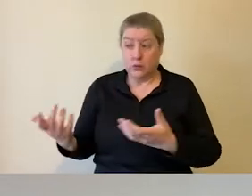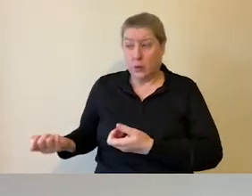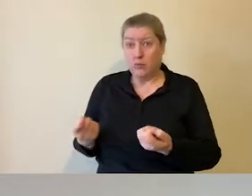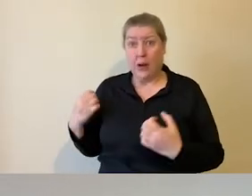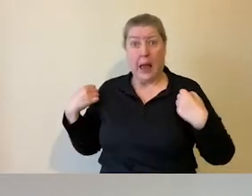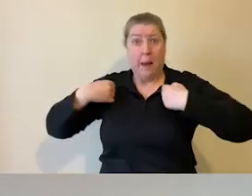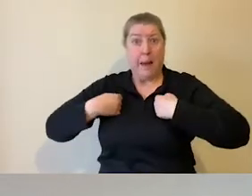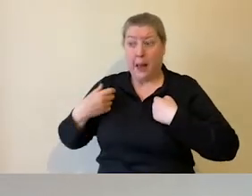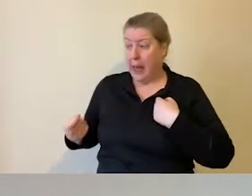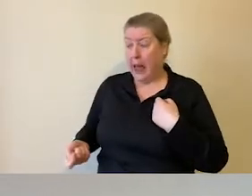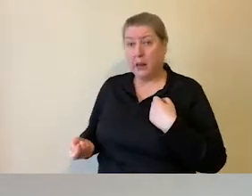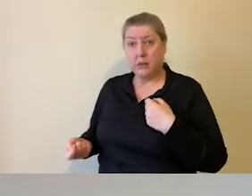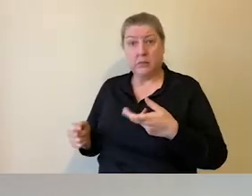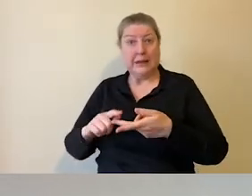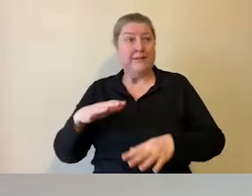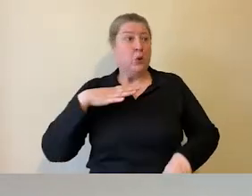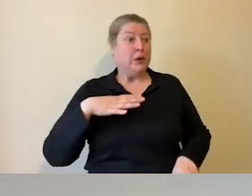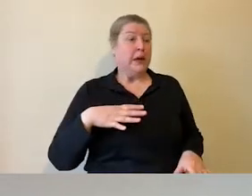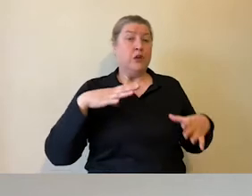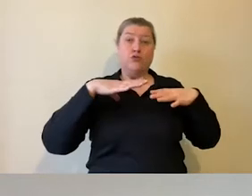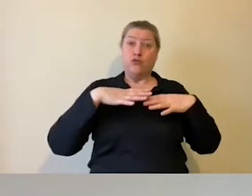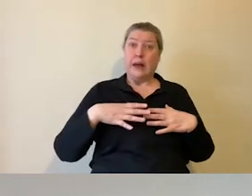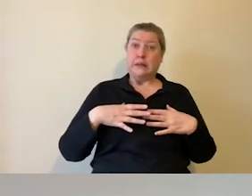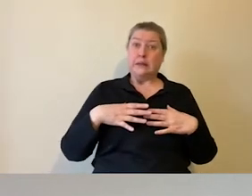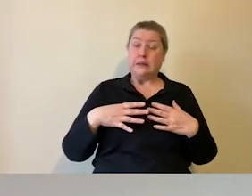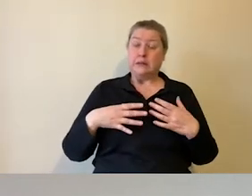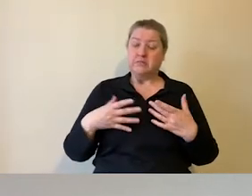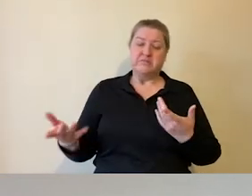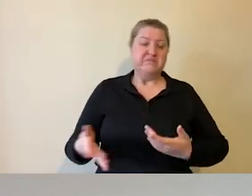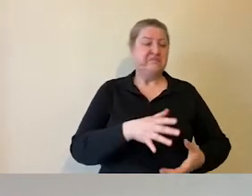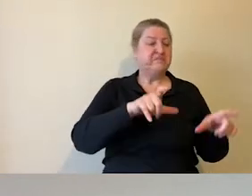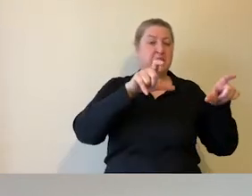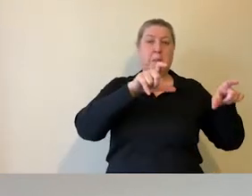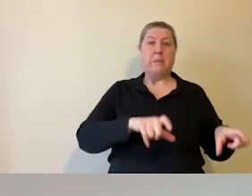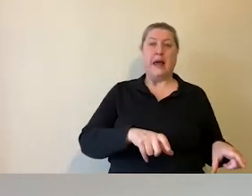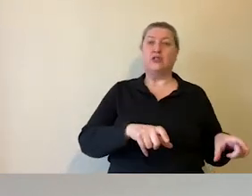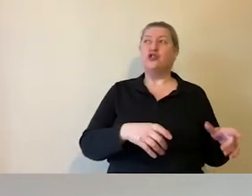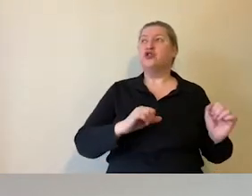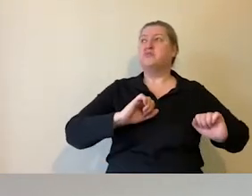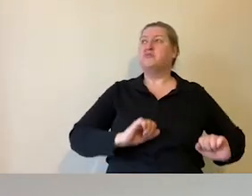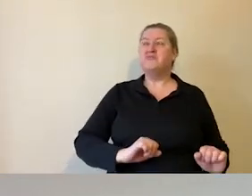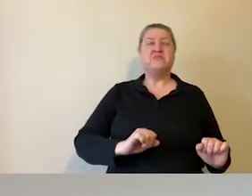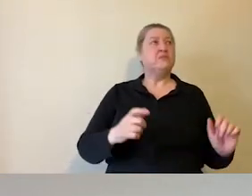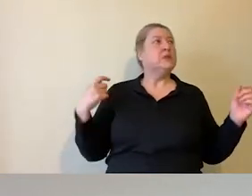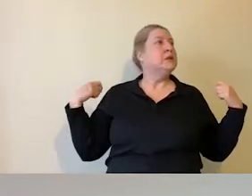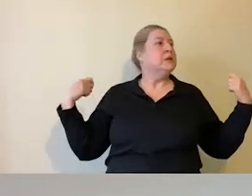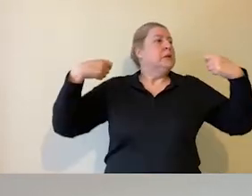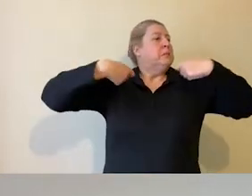bring it in a backpack? And if you need a bit of downtime, sit on a bench in the Great Court, pop on your